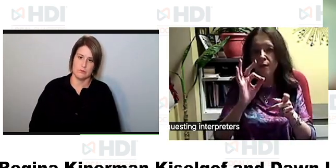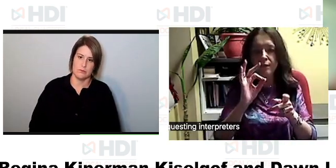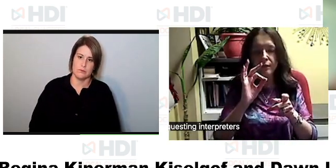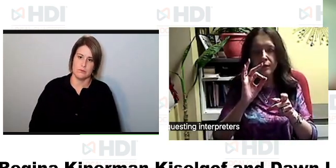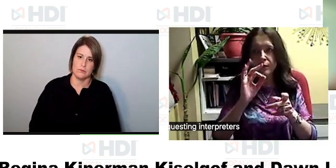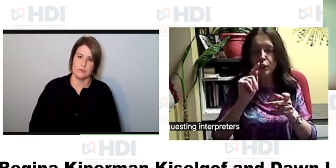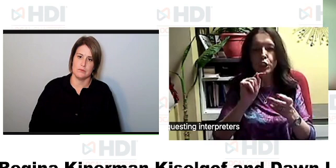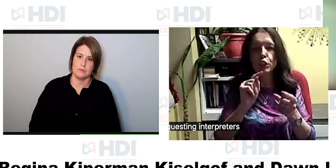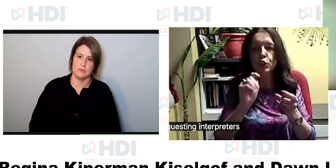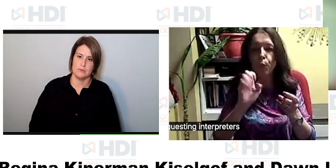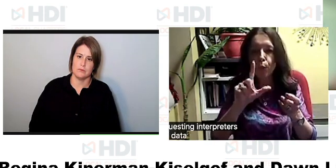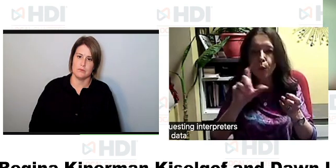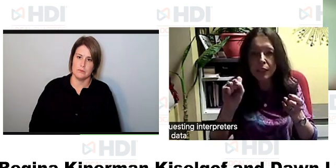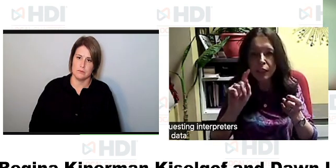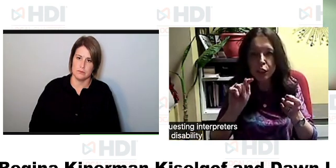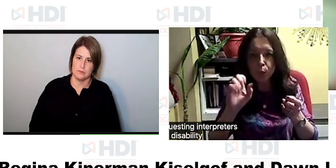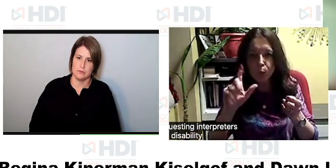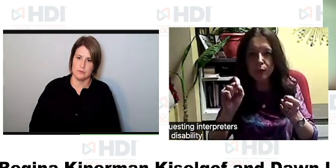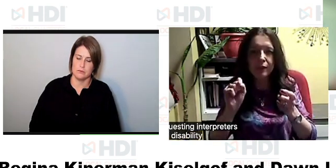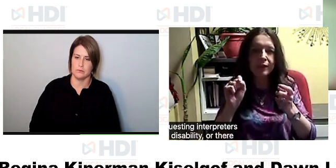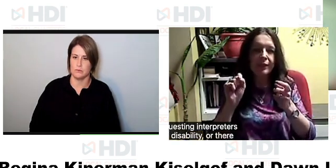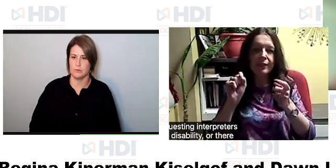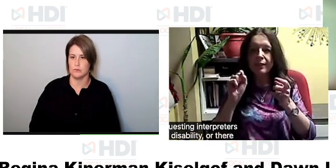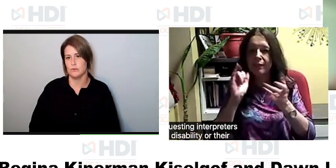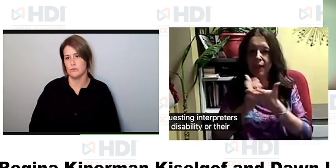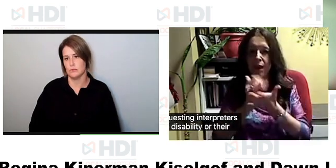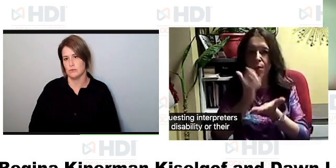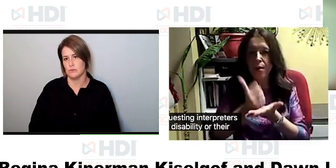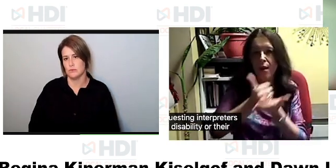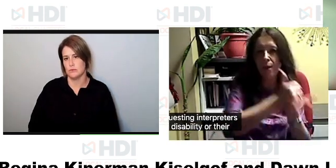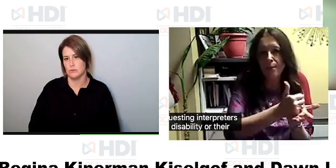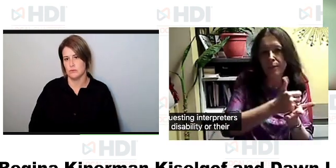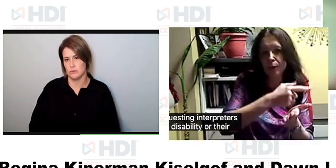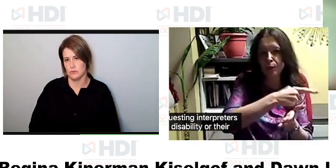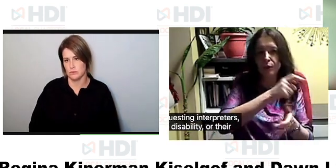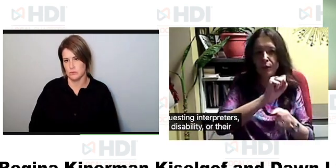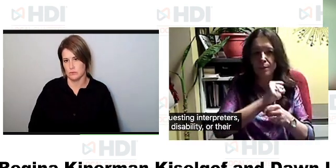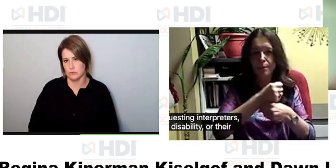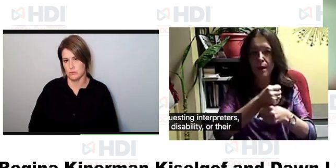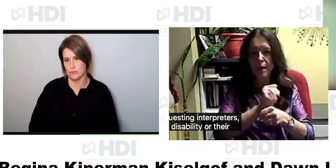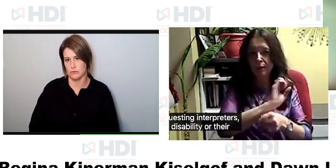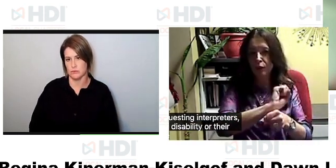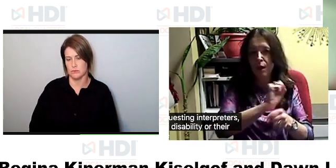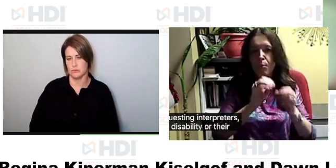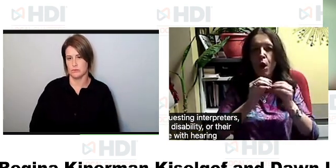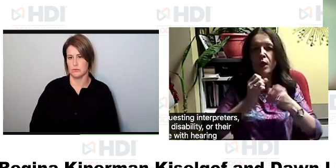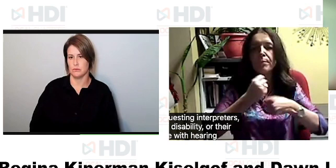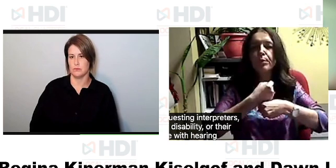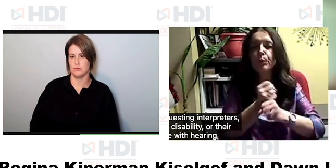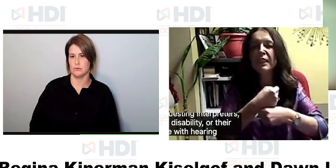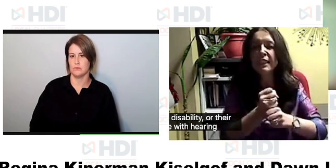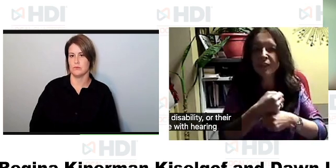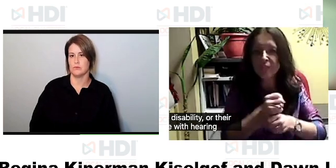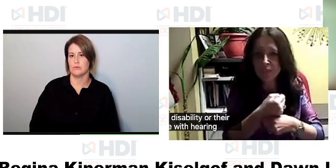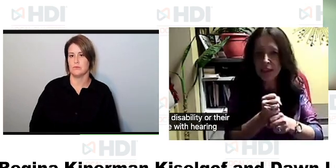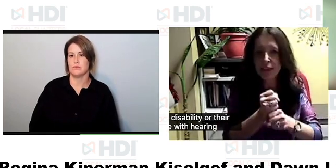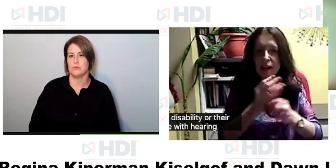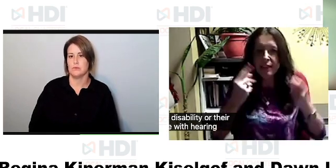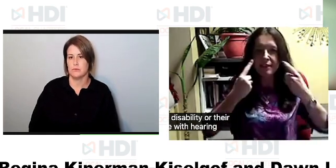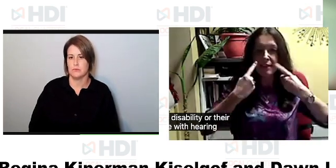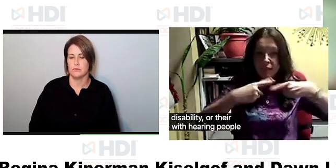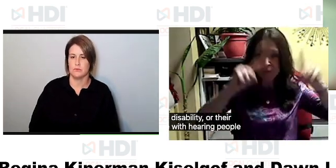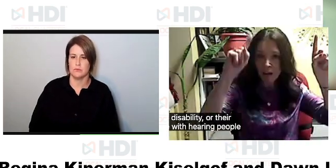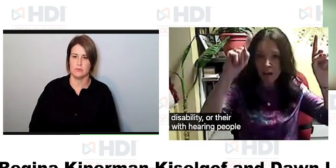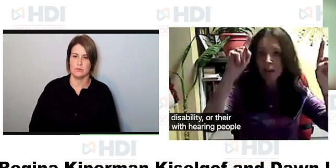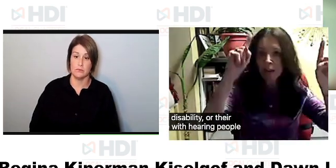type of disability or their tools and tips to communicate with hearing people in the workplace so